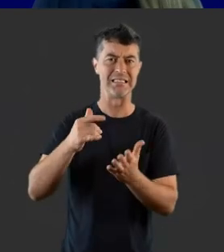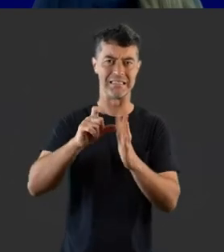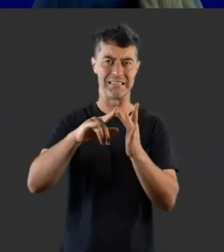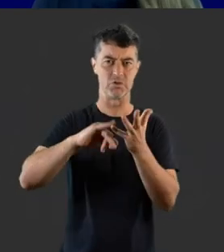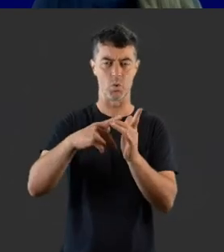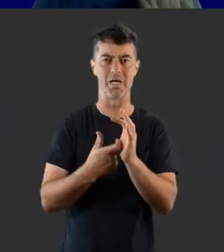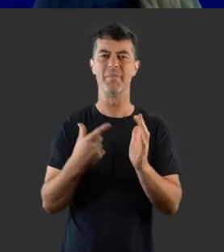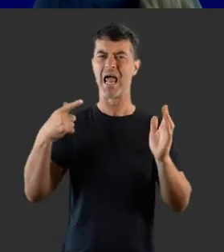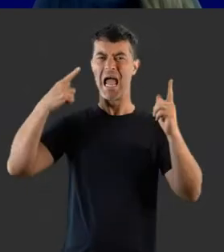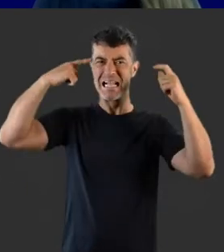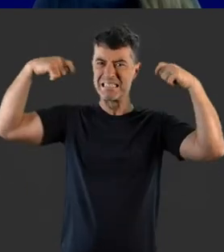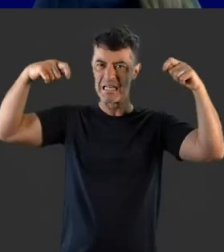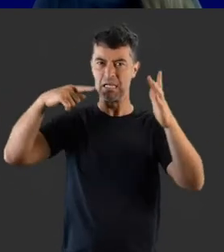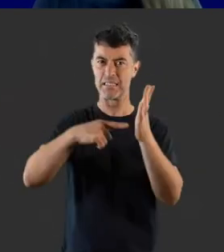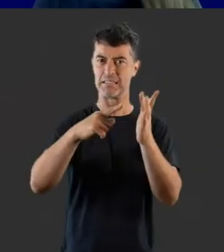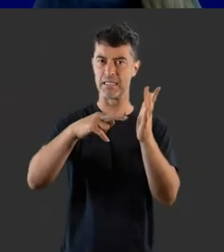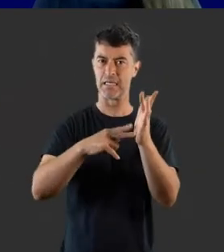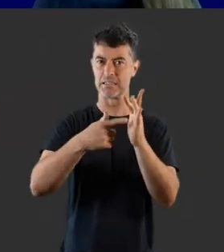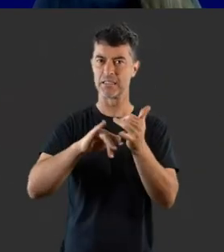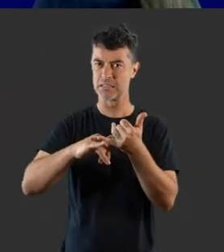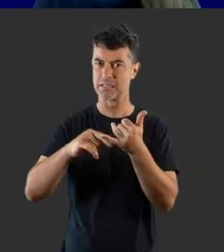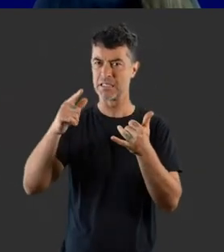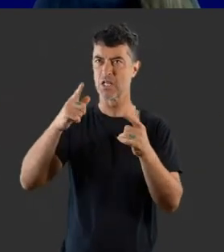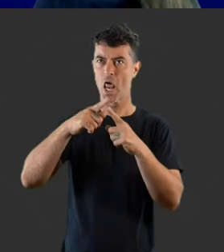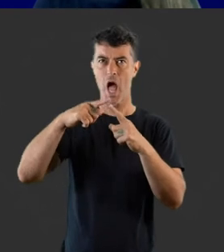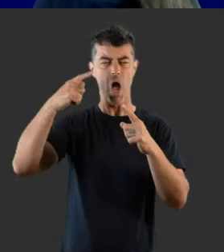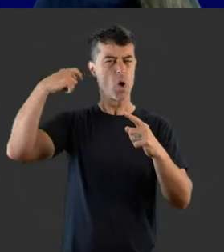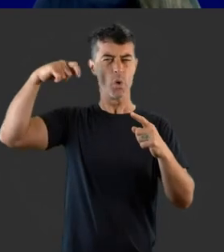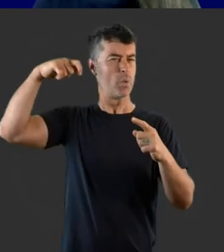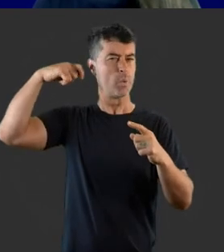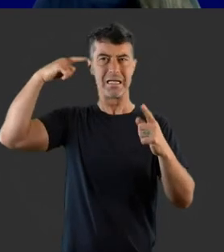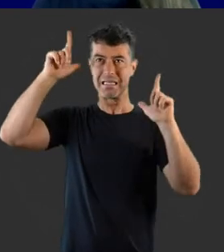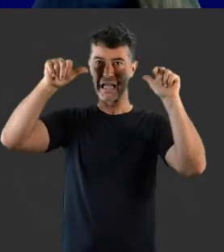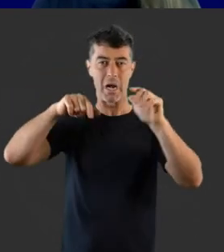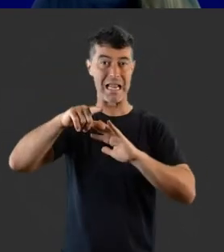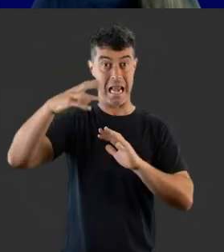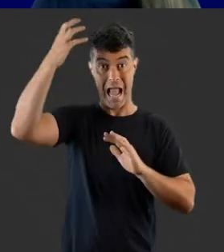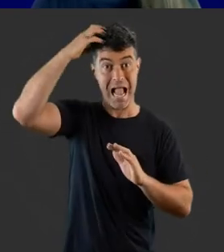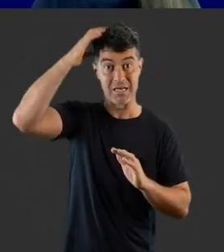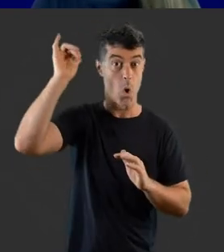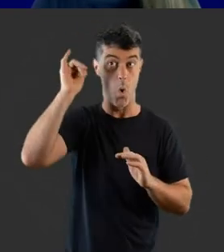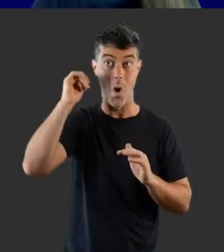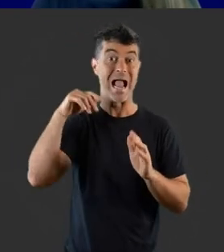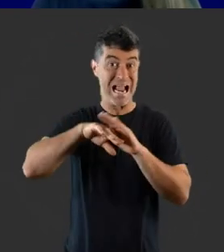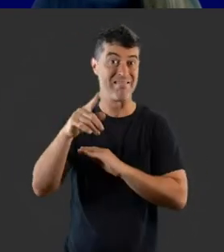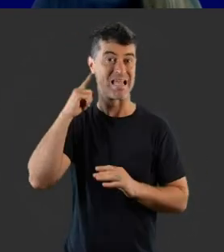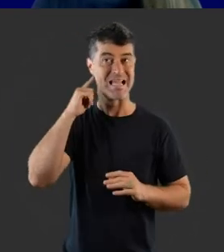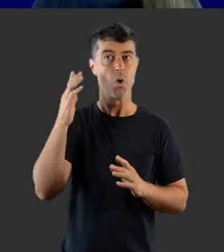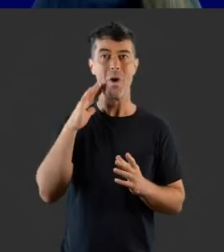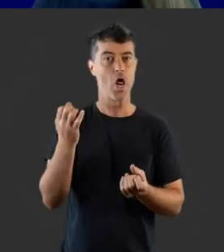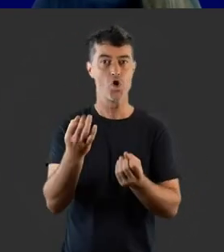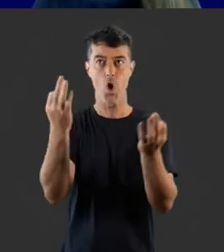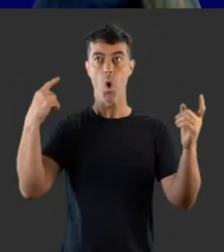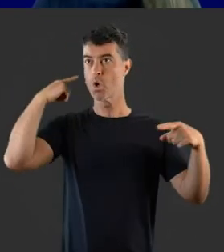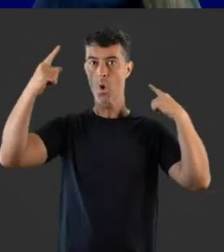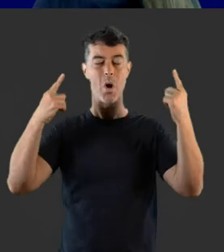Tinnitus is experienced as ringing sounds or other noises in the ears or head when no such external physical noise is